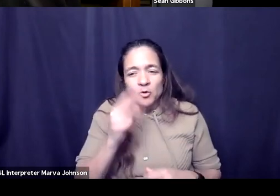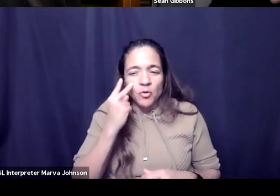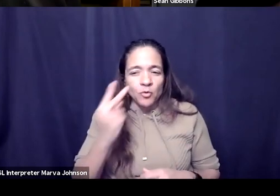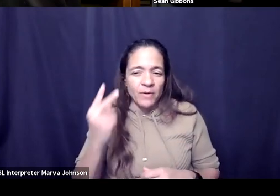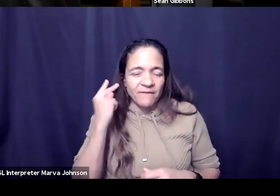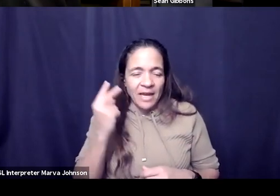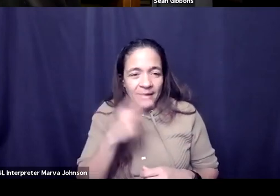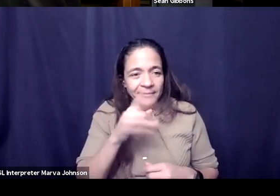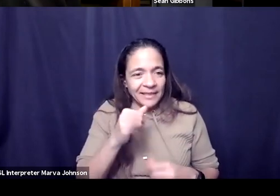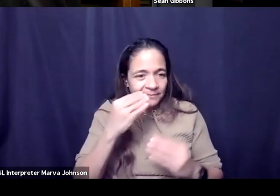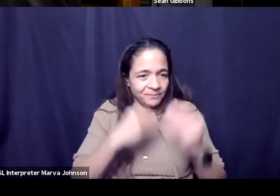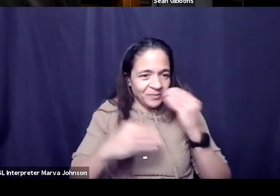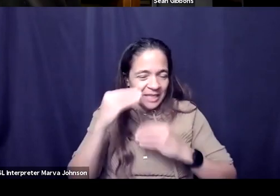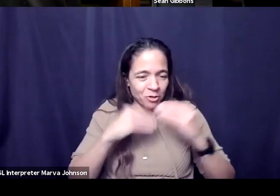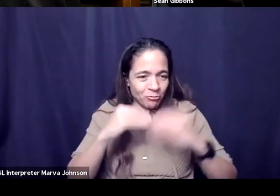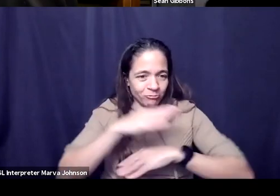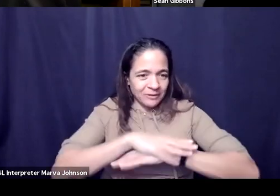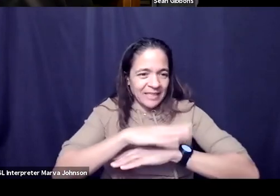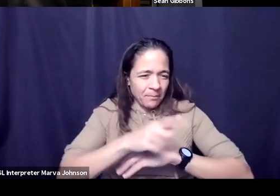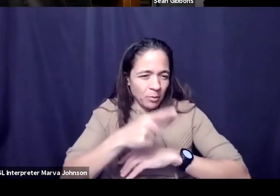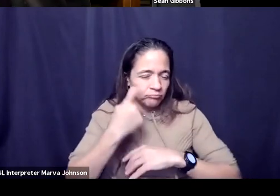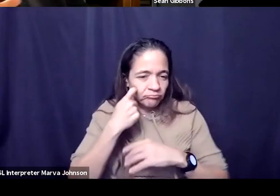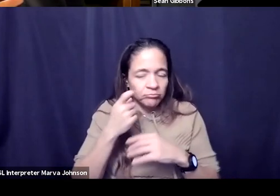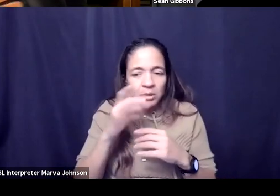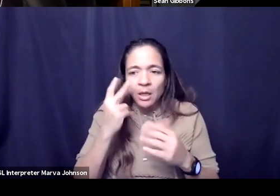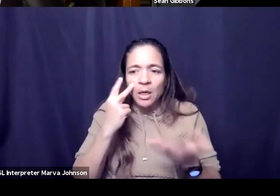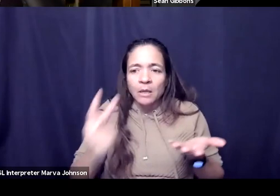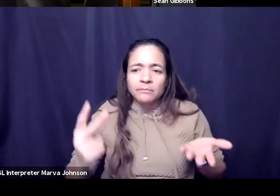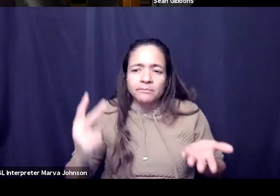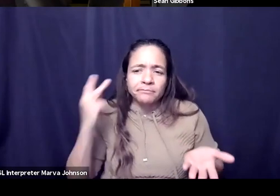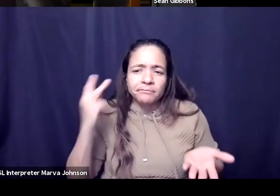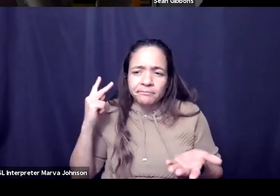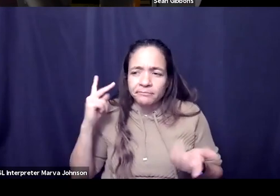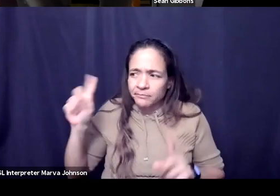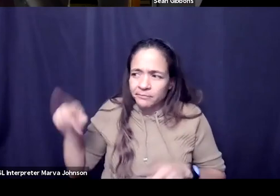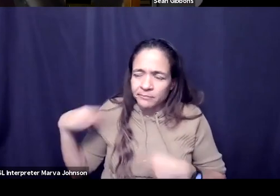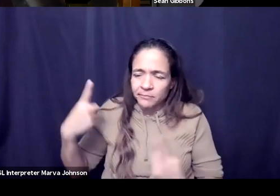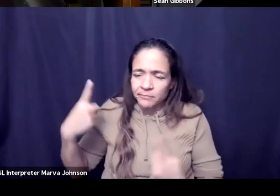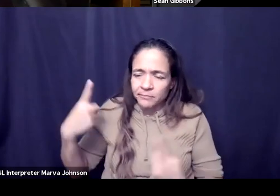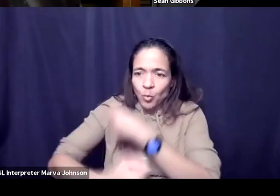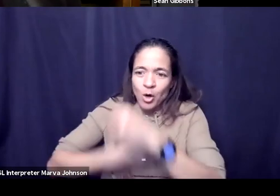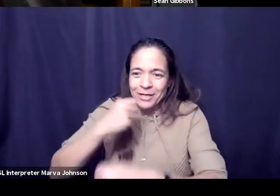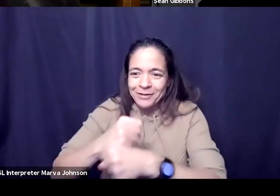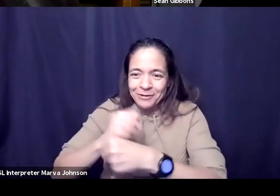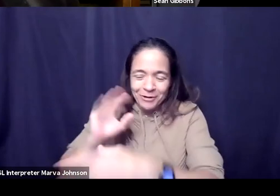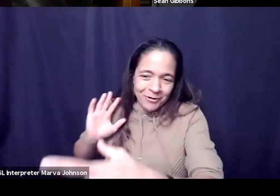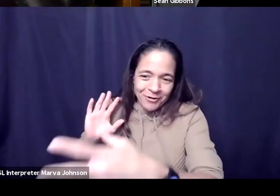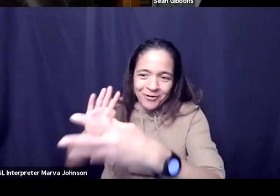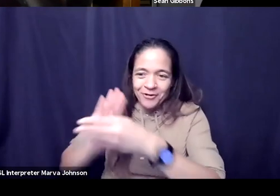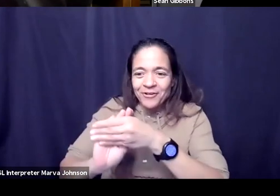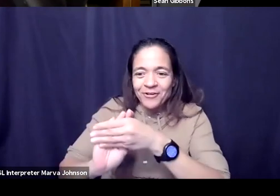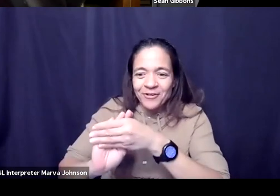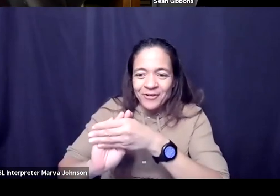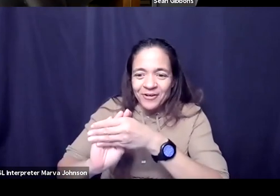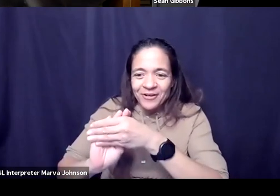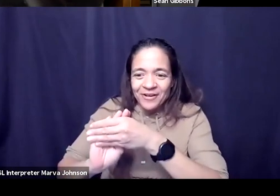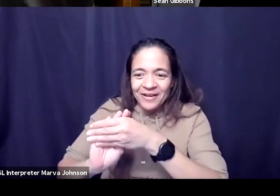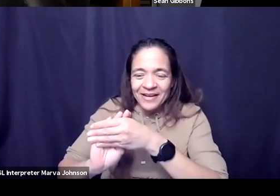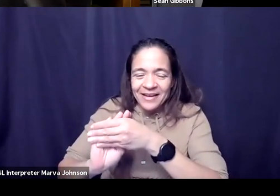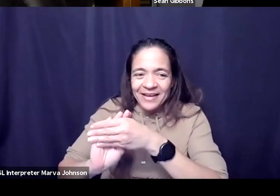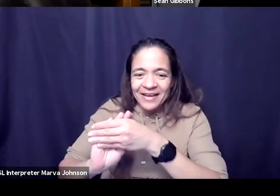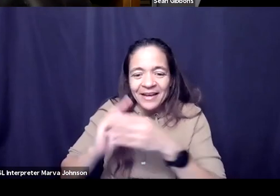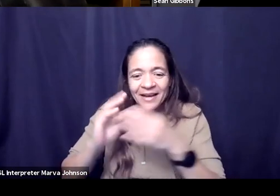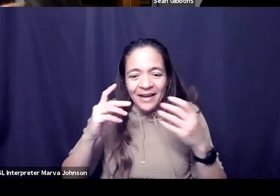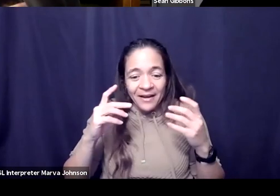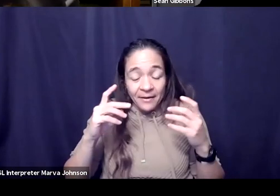whole you sort of taking back as maybe just this time of year to sort of take stock a little bit but but as you reflect on on what has been i think for all of us an